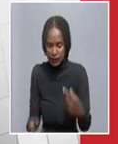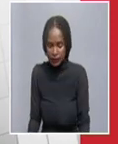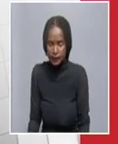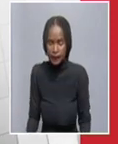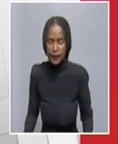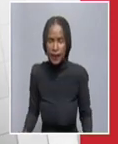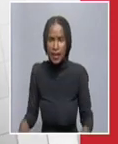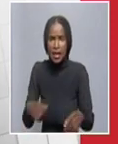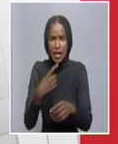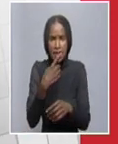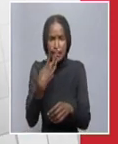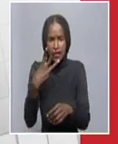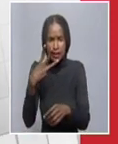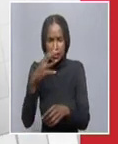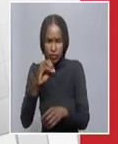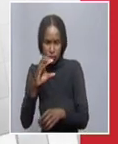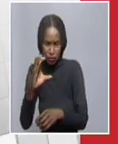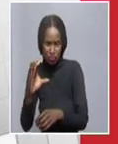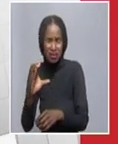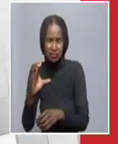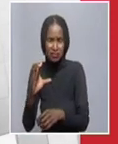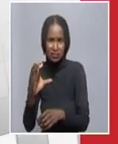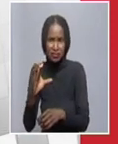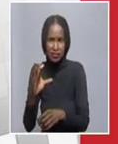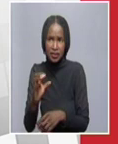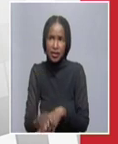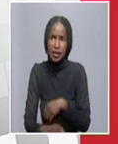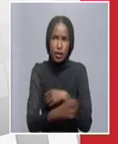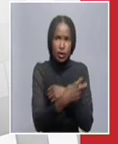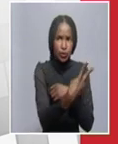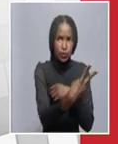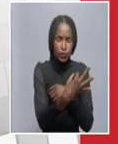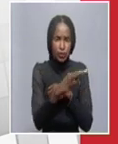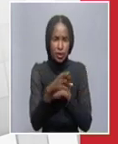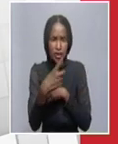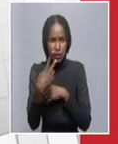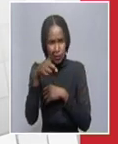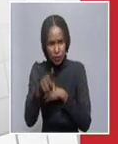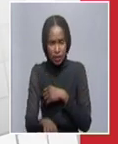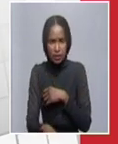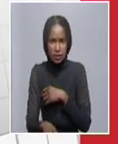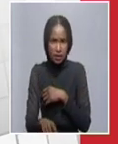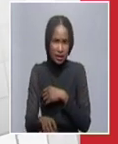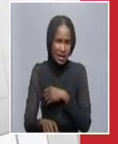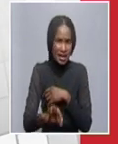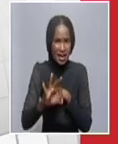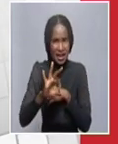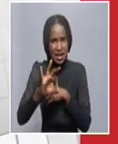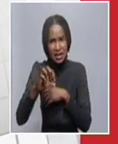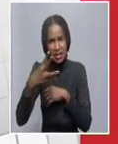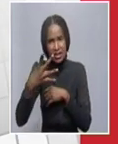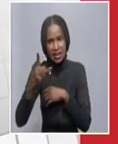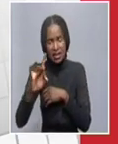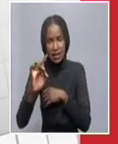By the 13th of October, a total of 292,938